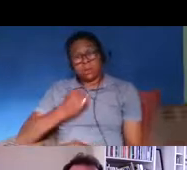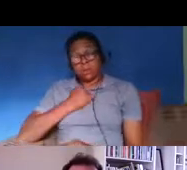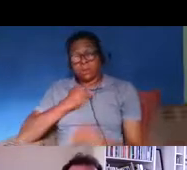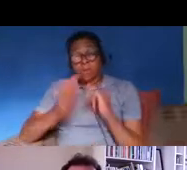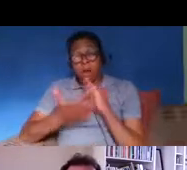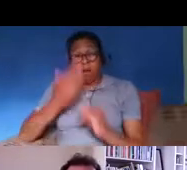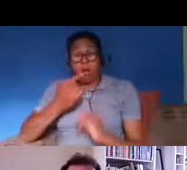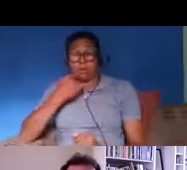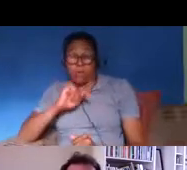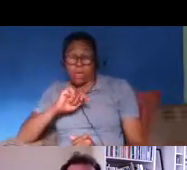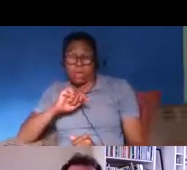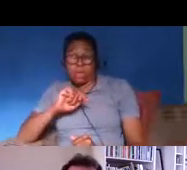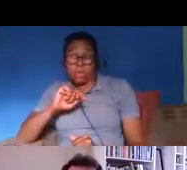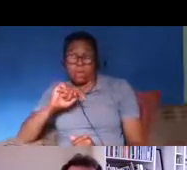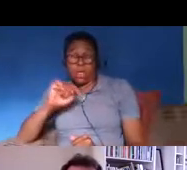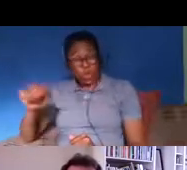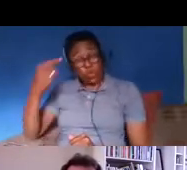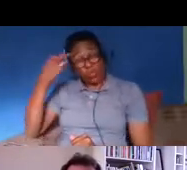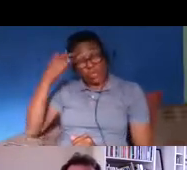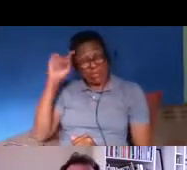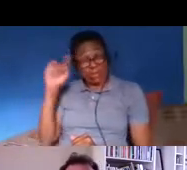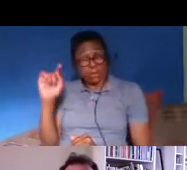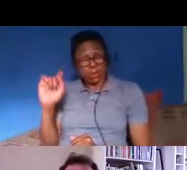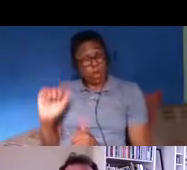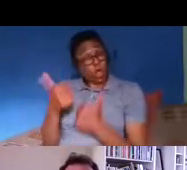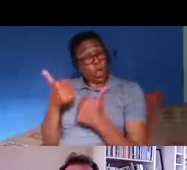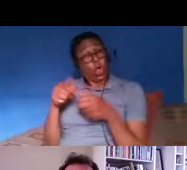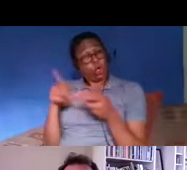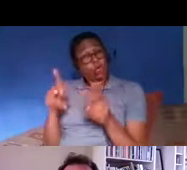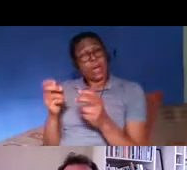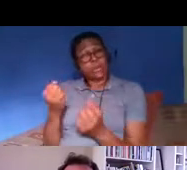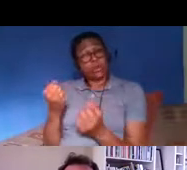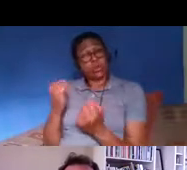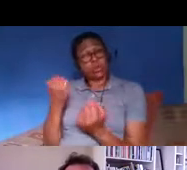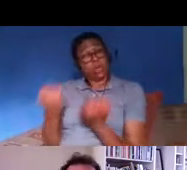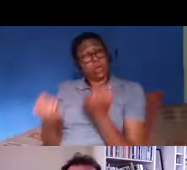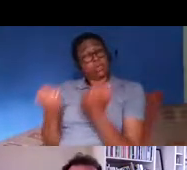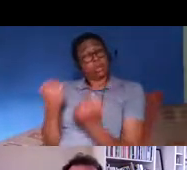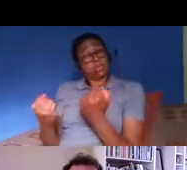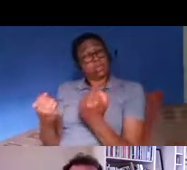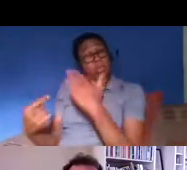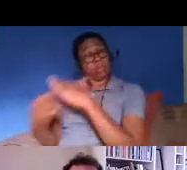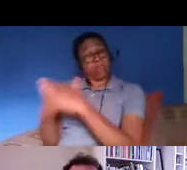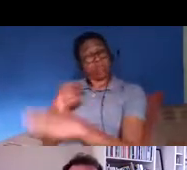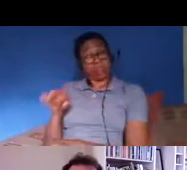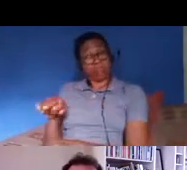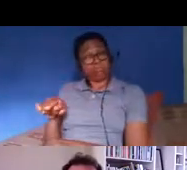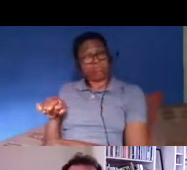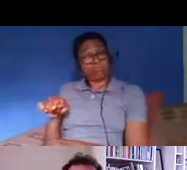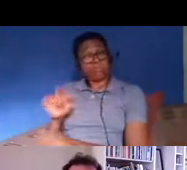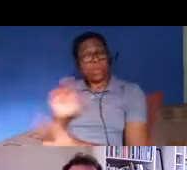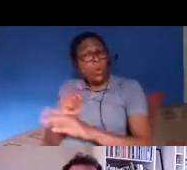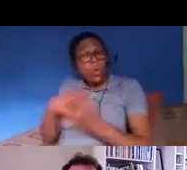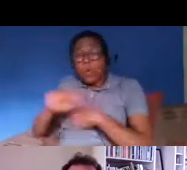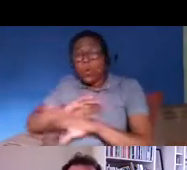you know is that is that a very good way of of judging the value of migrants um one of the things that i've advocated in the book